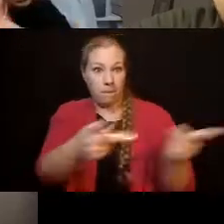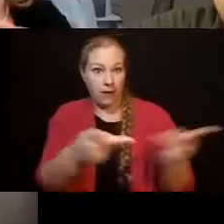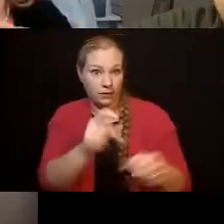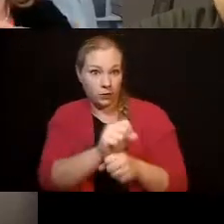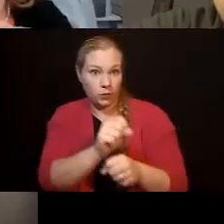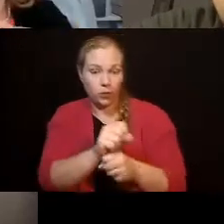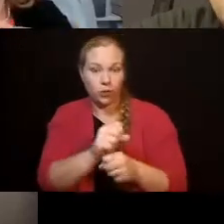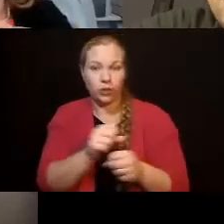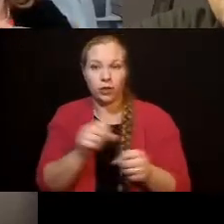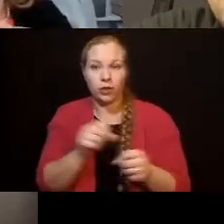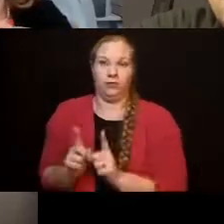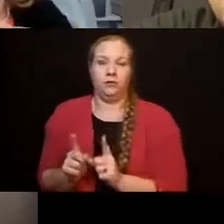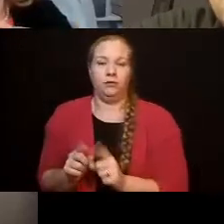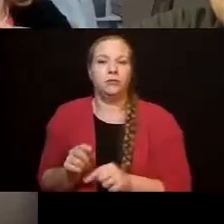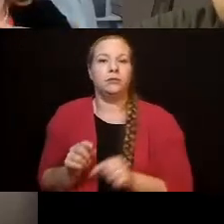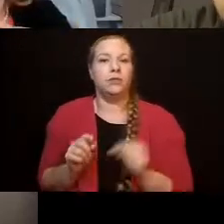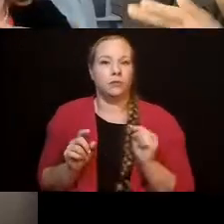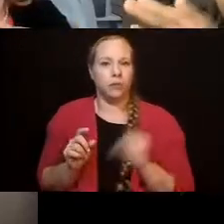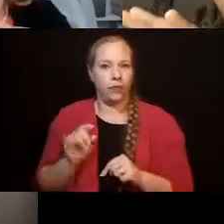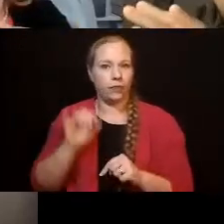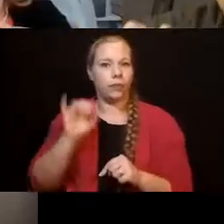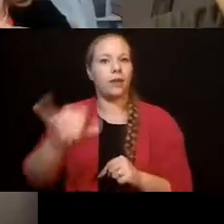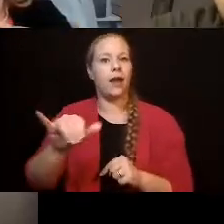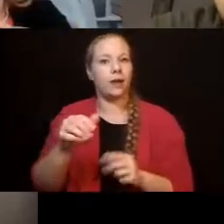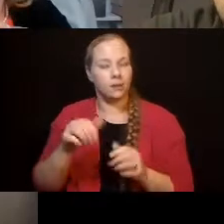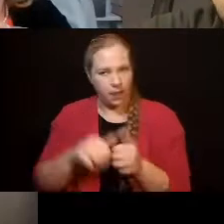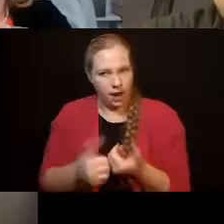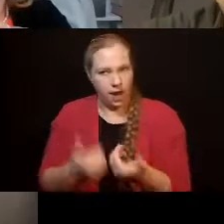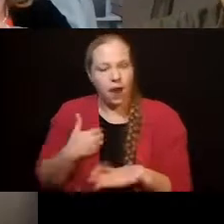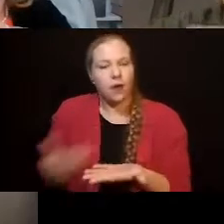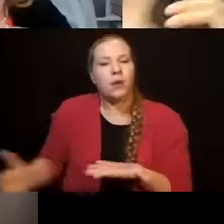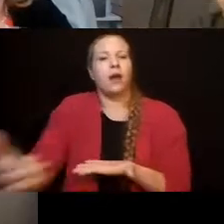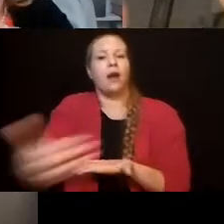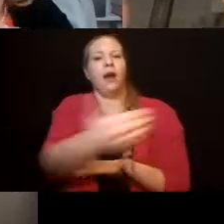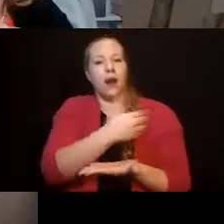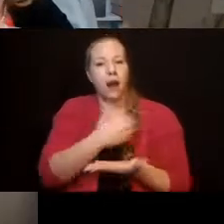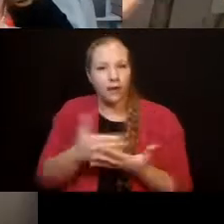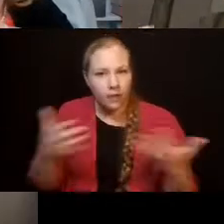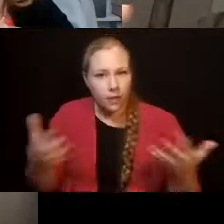those pieces that are important came together, right?